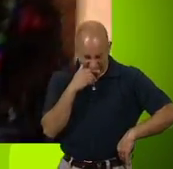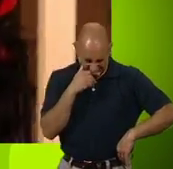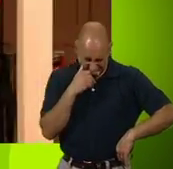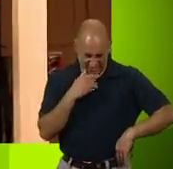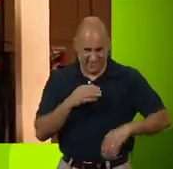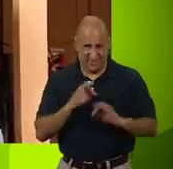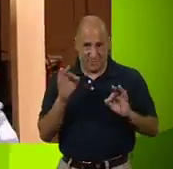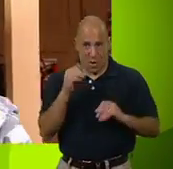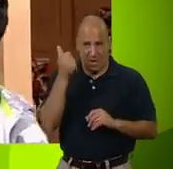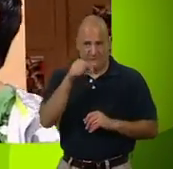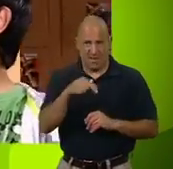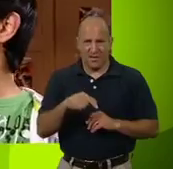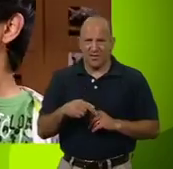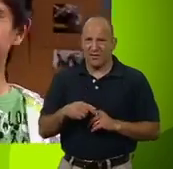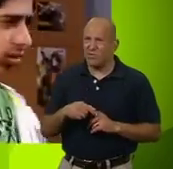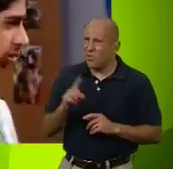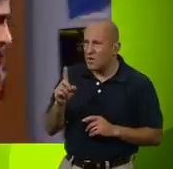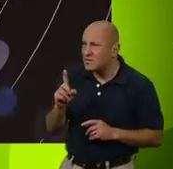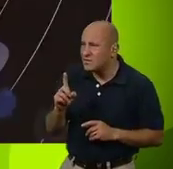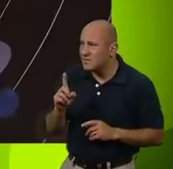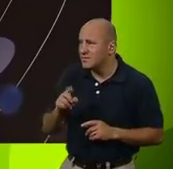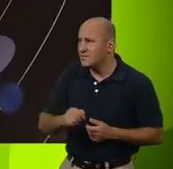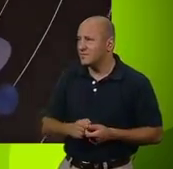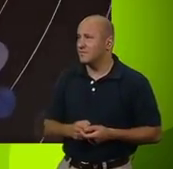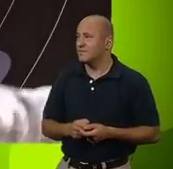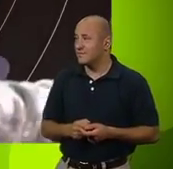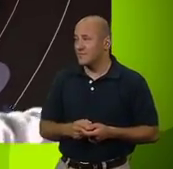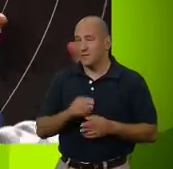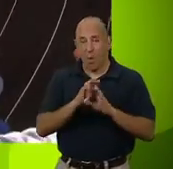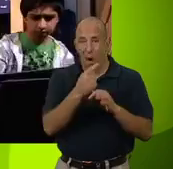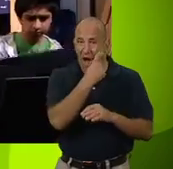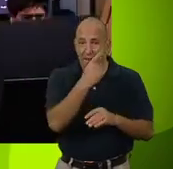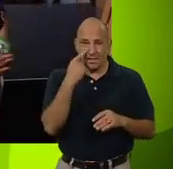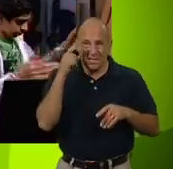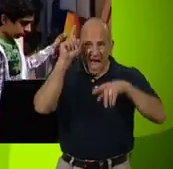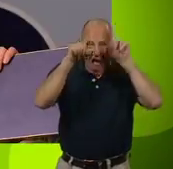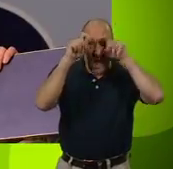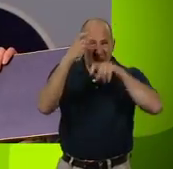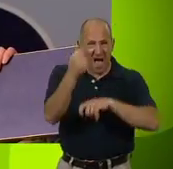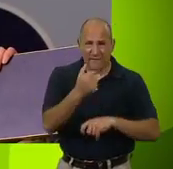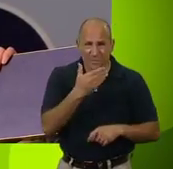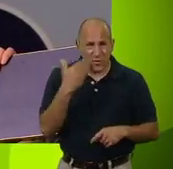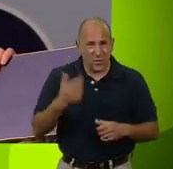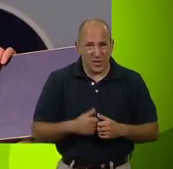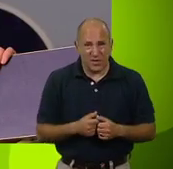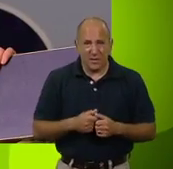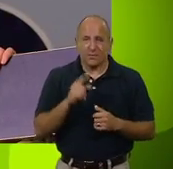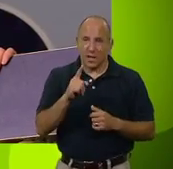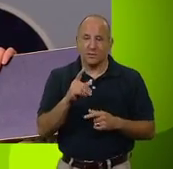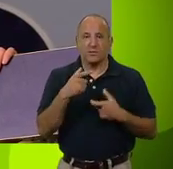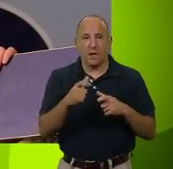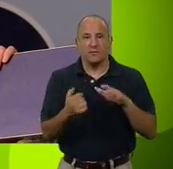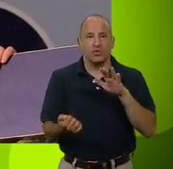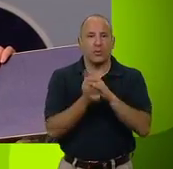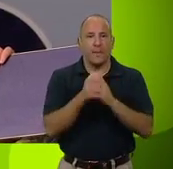down here, either. Pardon, Max? I said there is no evidence that aliens exist, but that doesn't stop certain foolish individuals